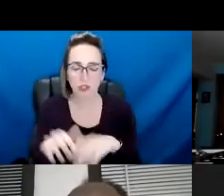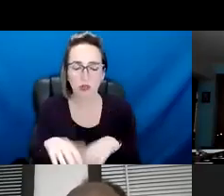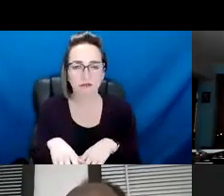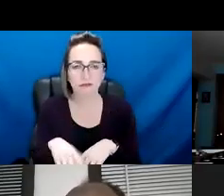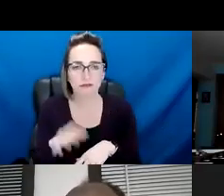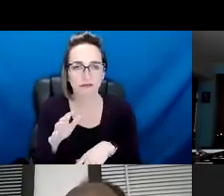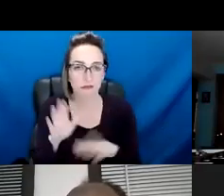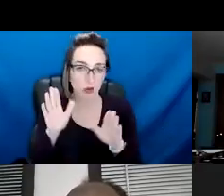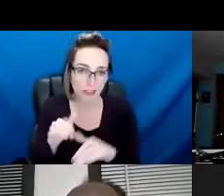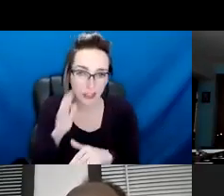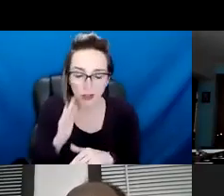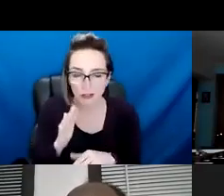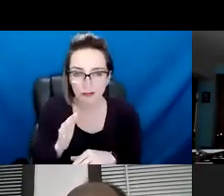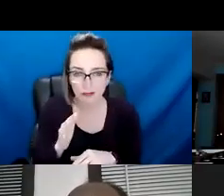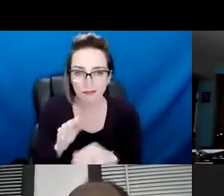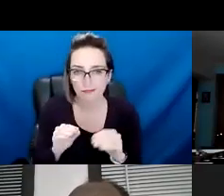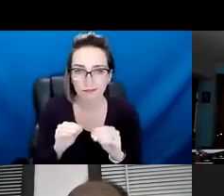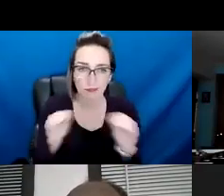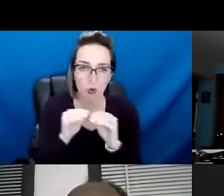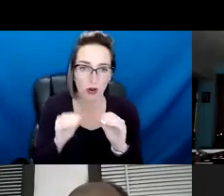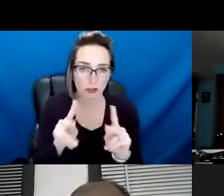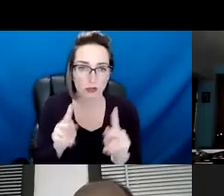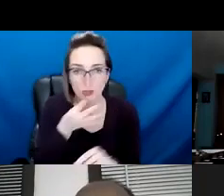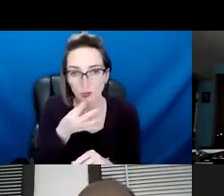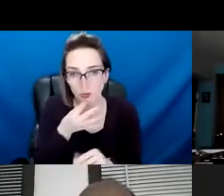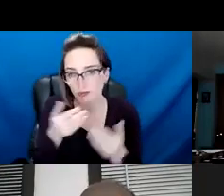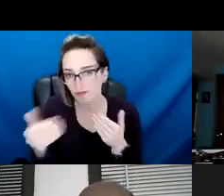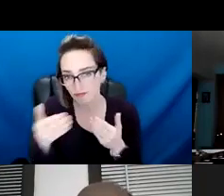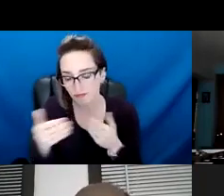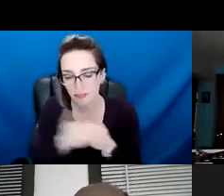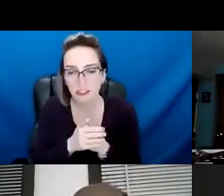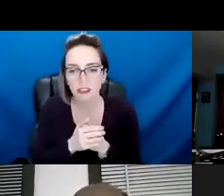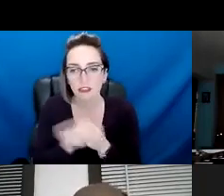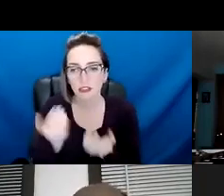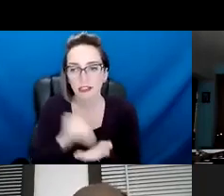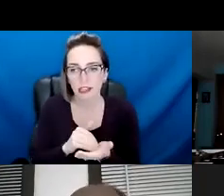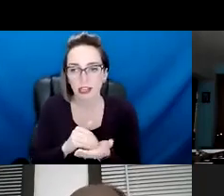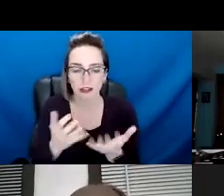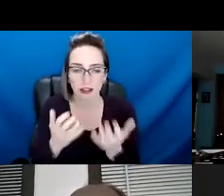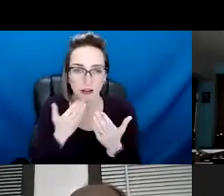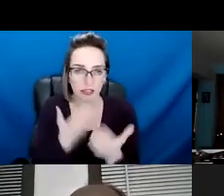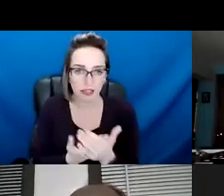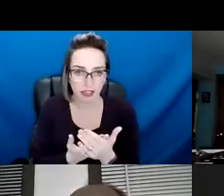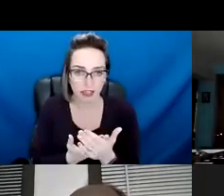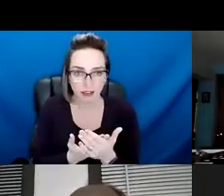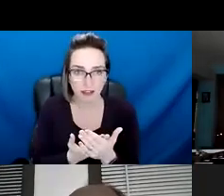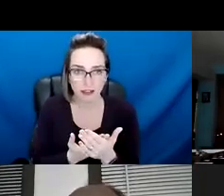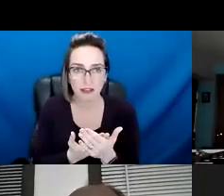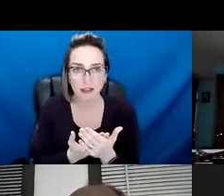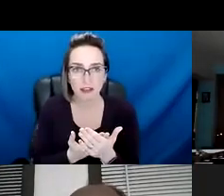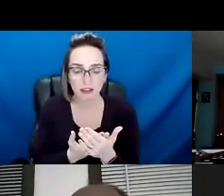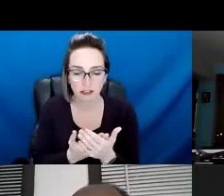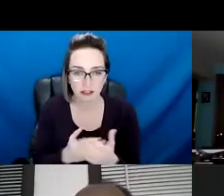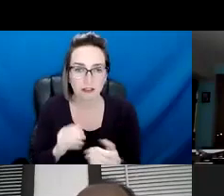um, updates and opportunities for you all to plug in. Um, I really want to take a moment to thank, particular our